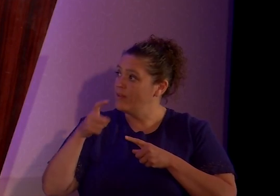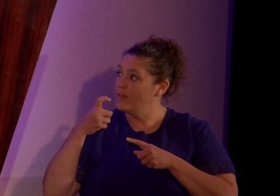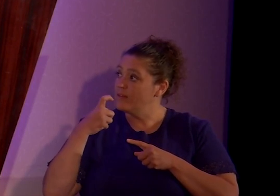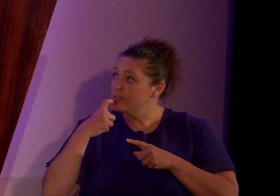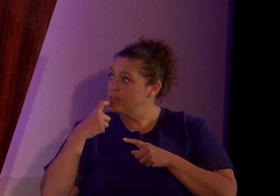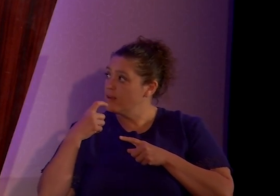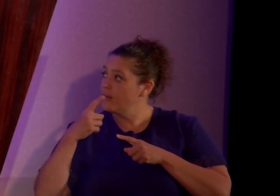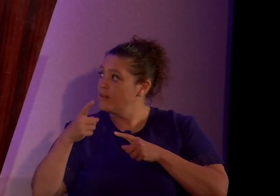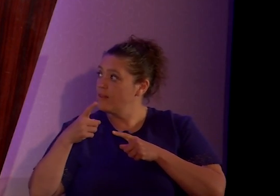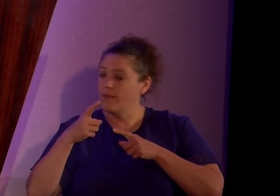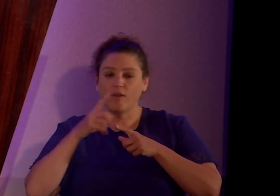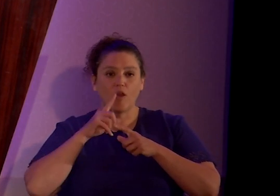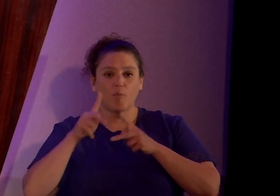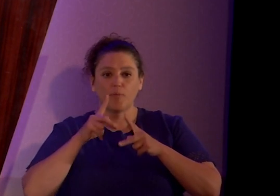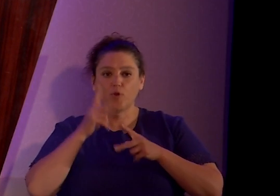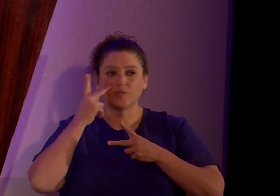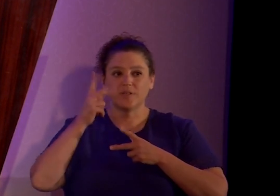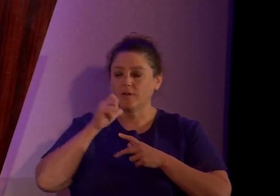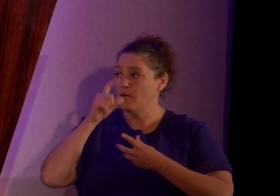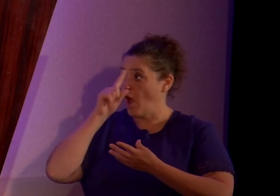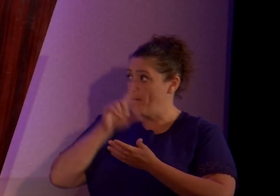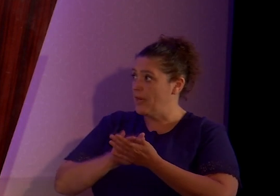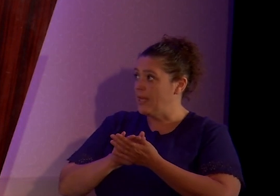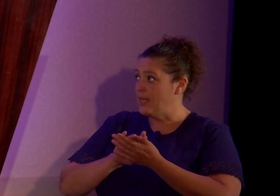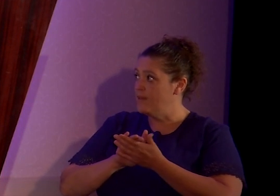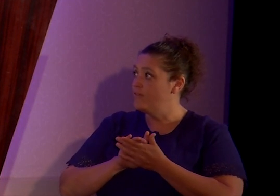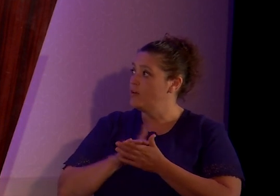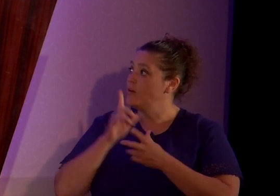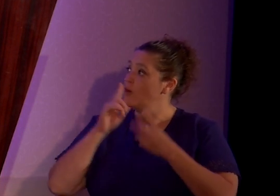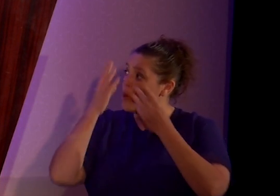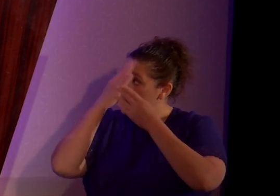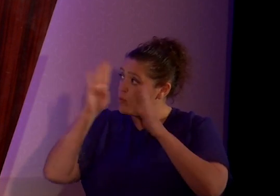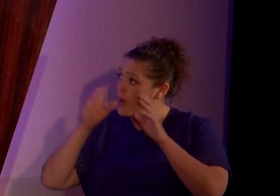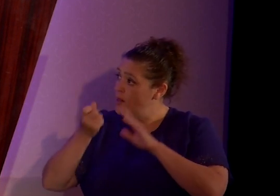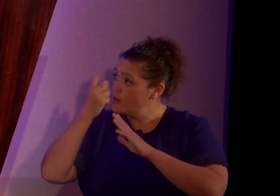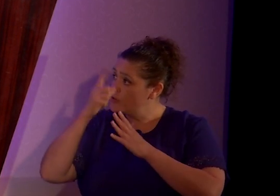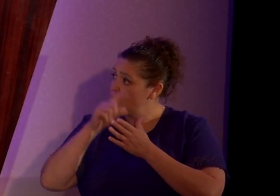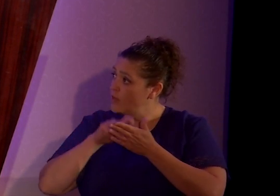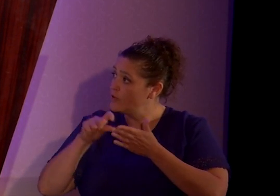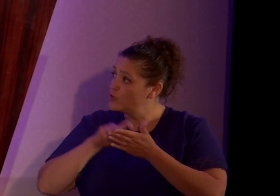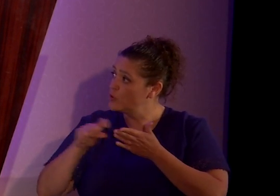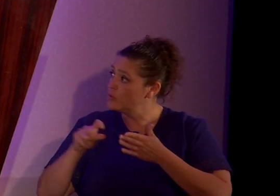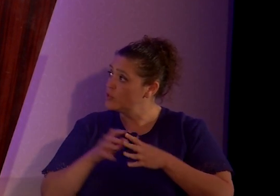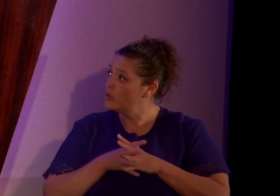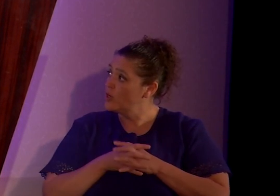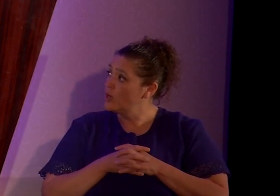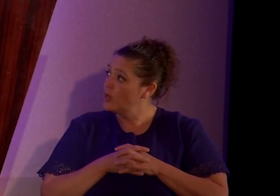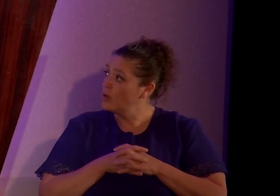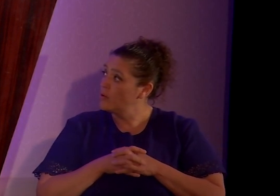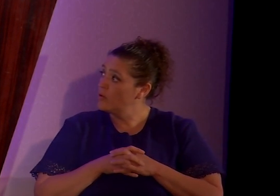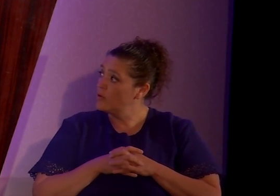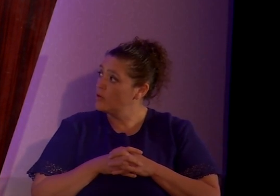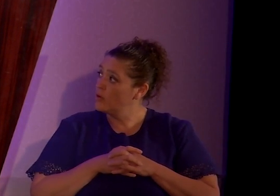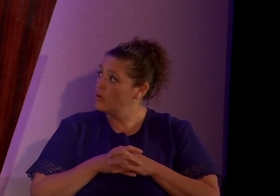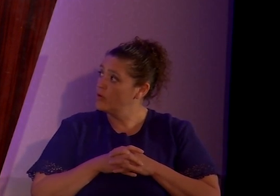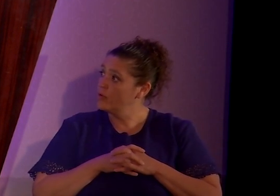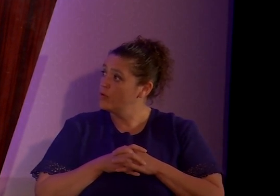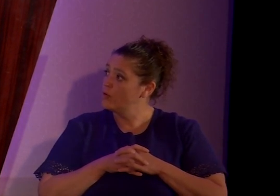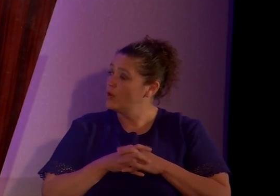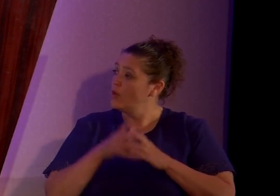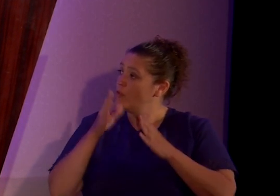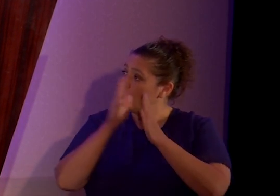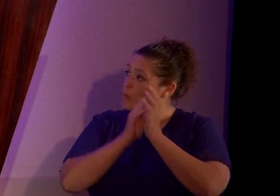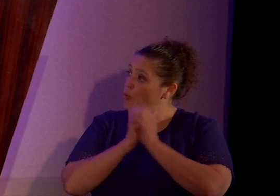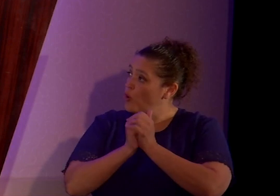yet believed. Then he opened their minds so they could understand the scriptures. So, they're praying that God's gonna open my